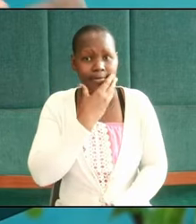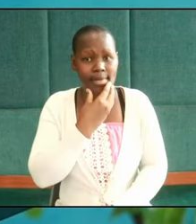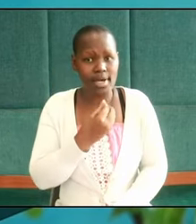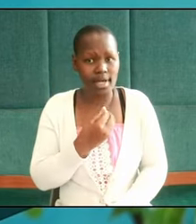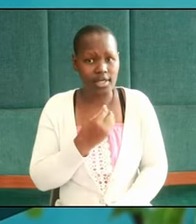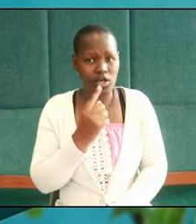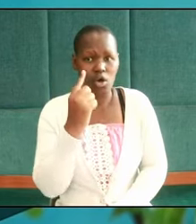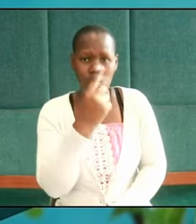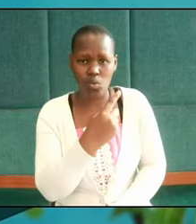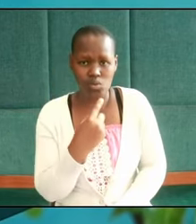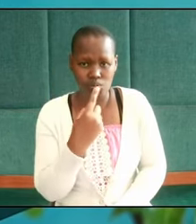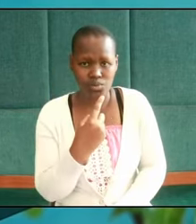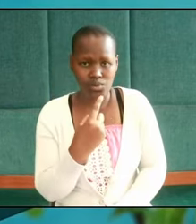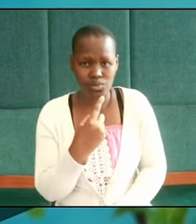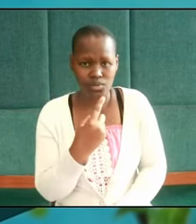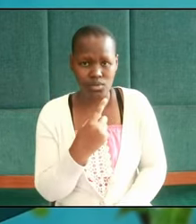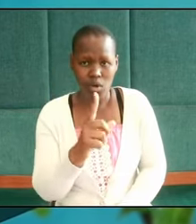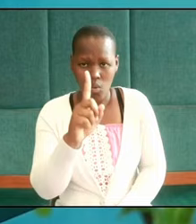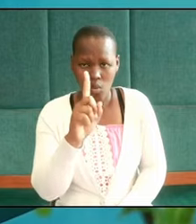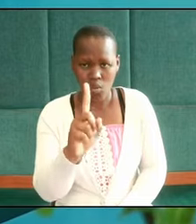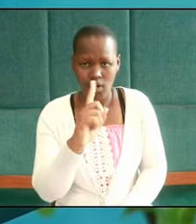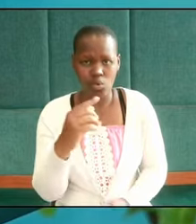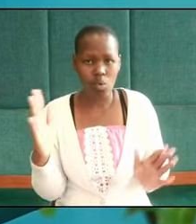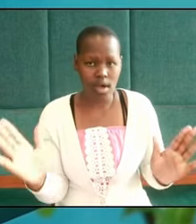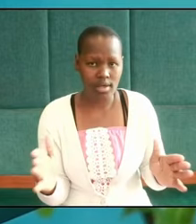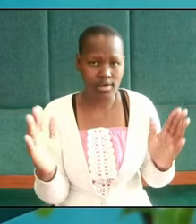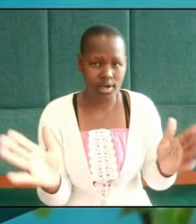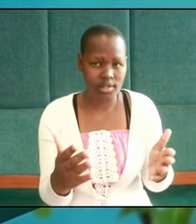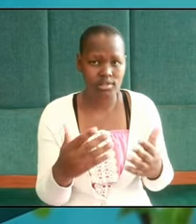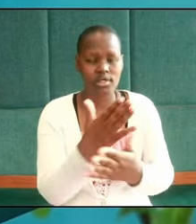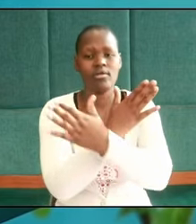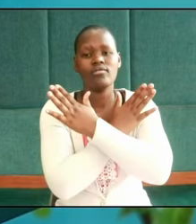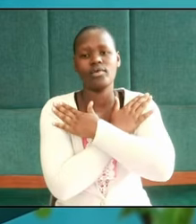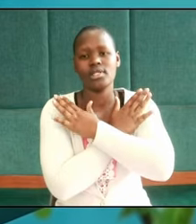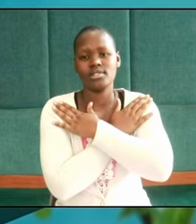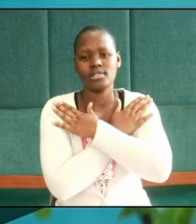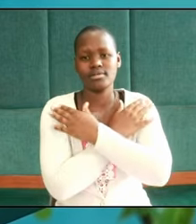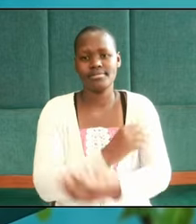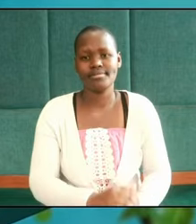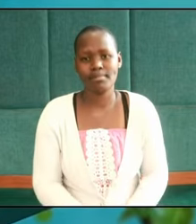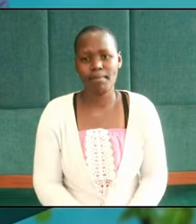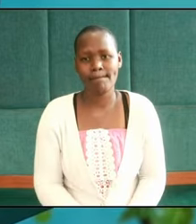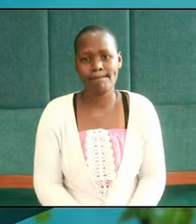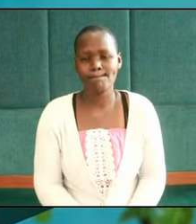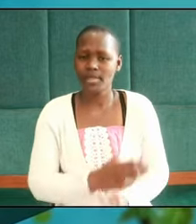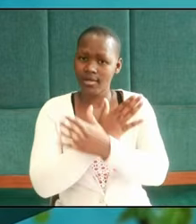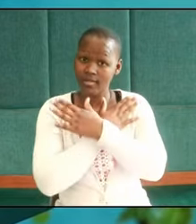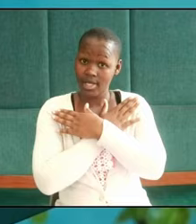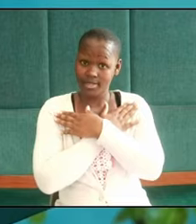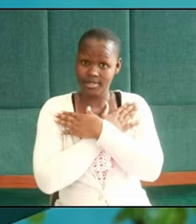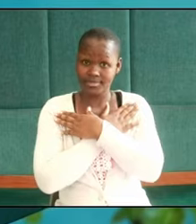who was the one who encouraged his friends friends